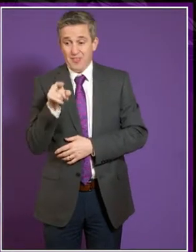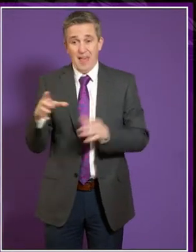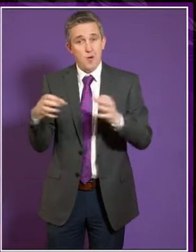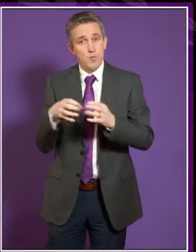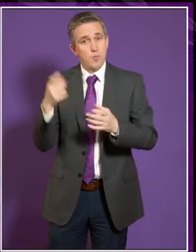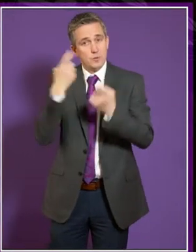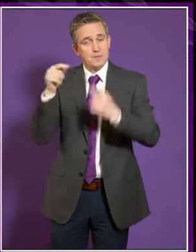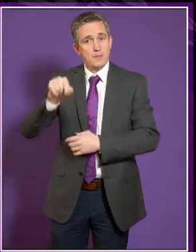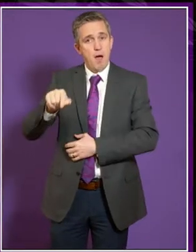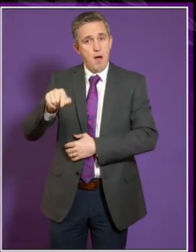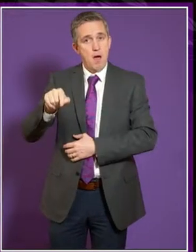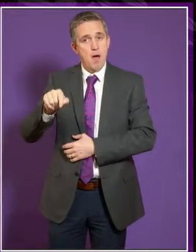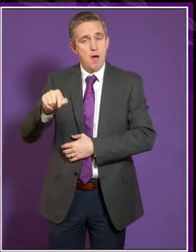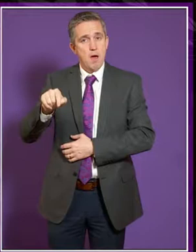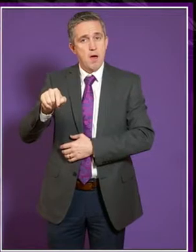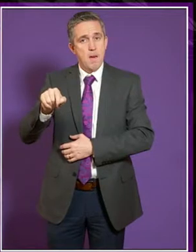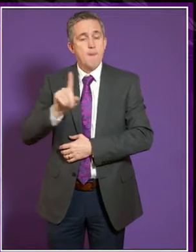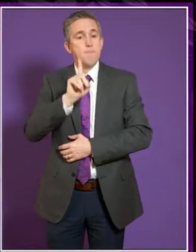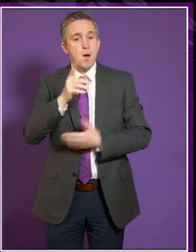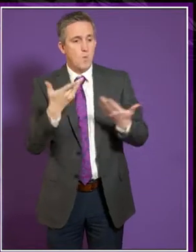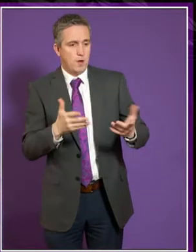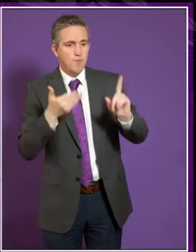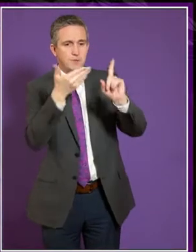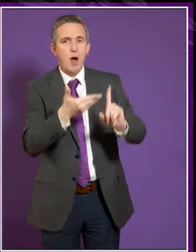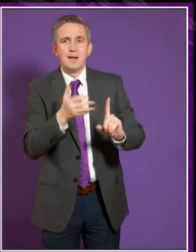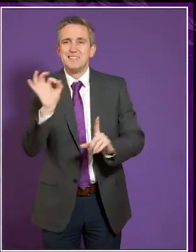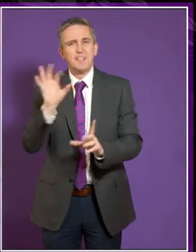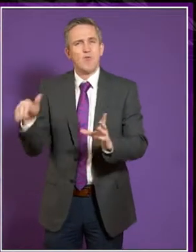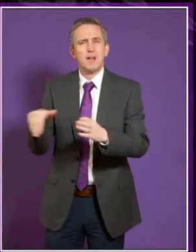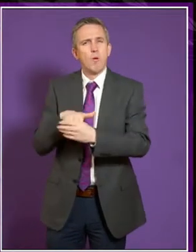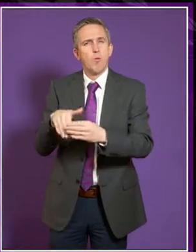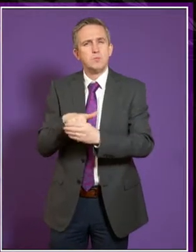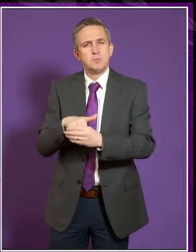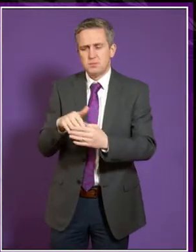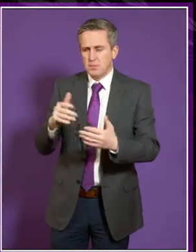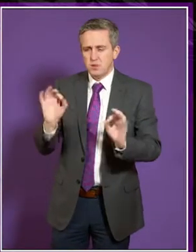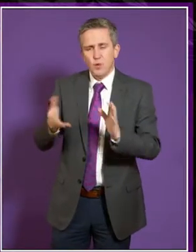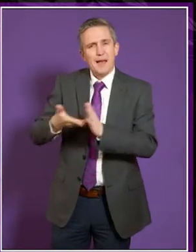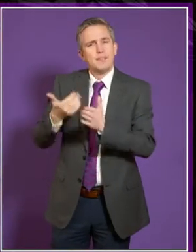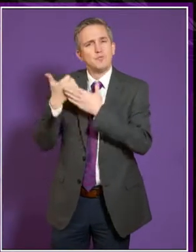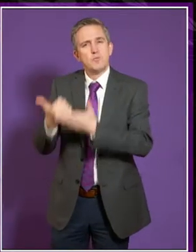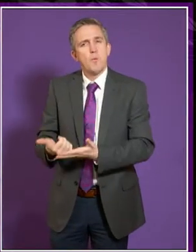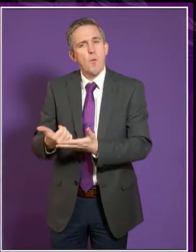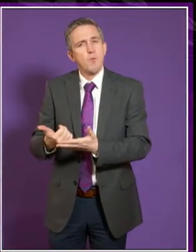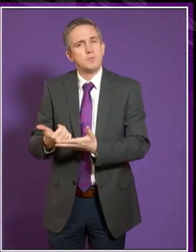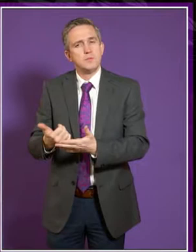The risk is, under the current targets, they don't really count. So that's one group.